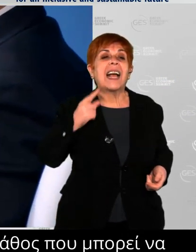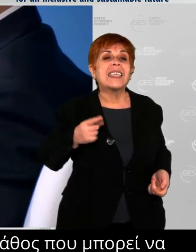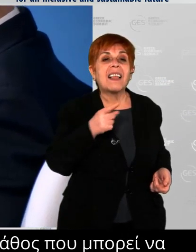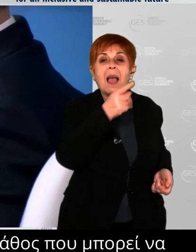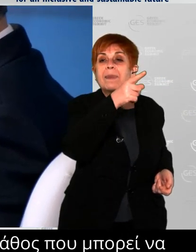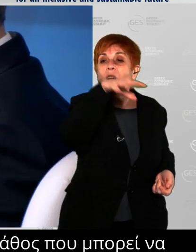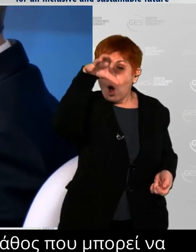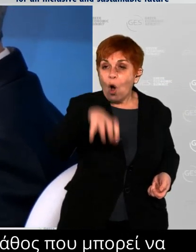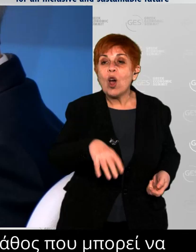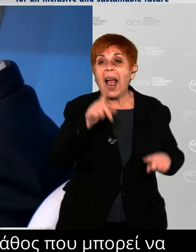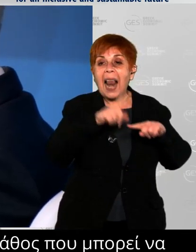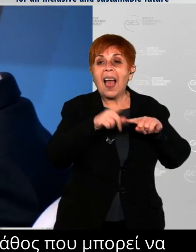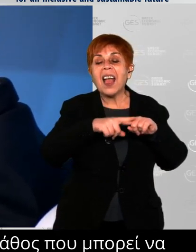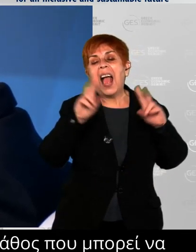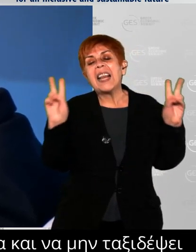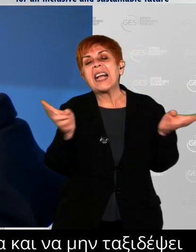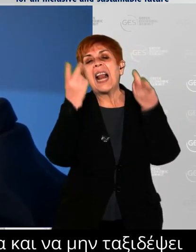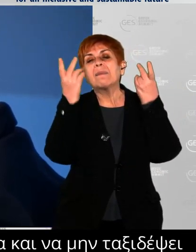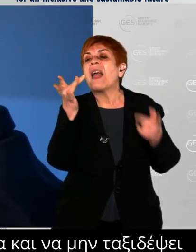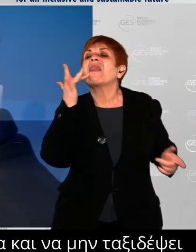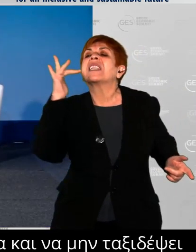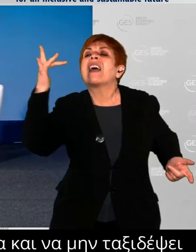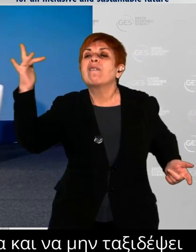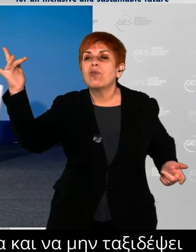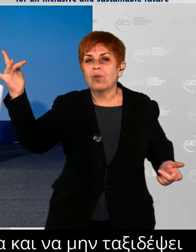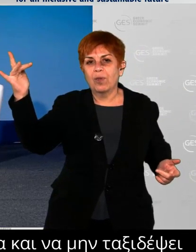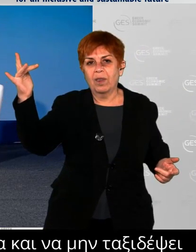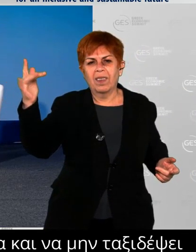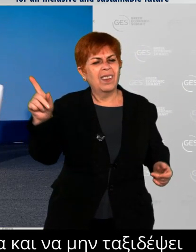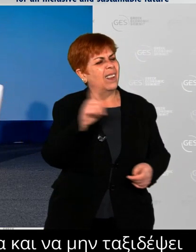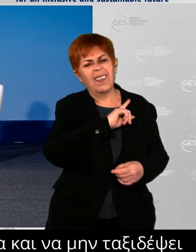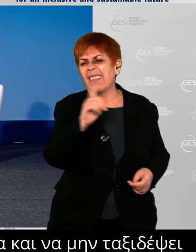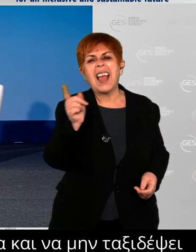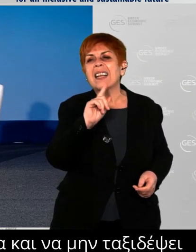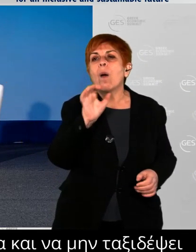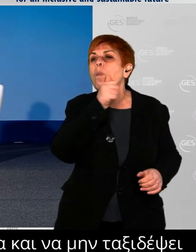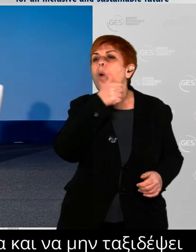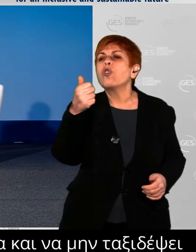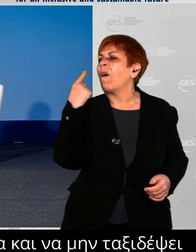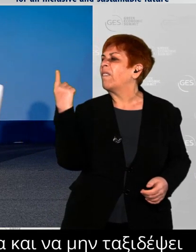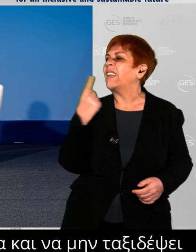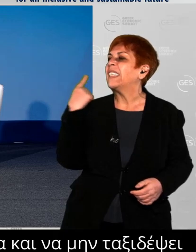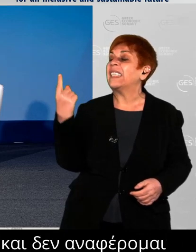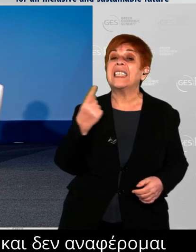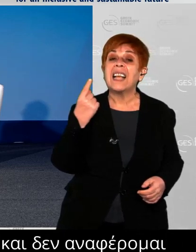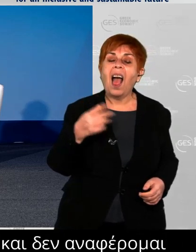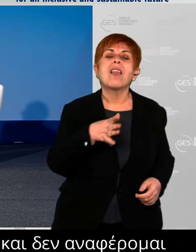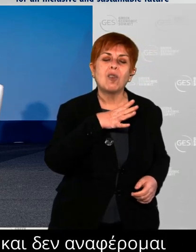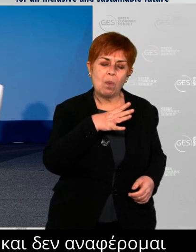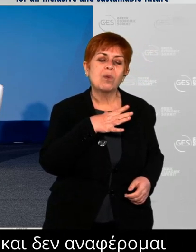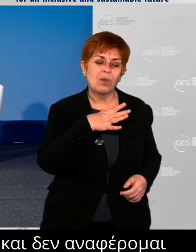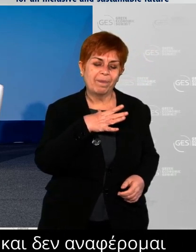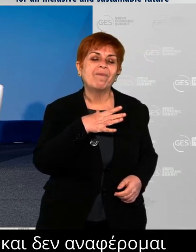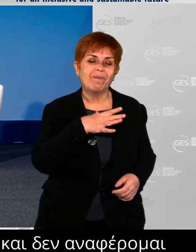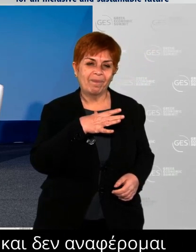treasures that this country has. The natural resources, but also the human resources. You know, the fact that I discovered Advent